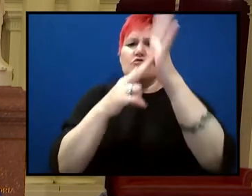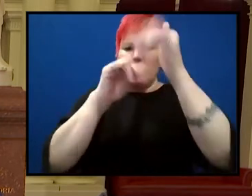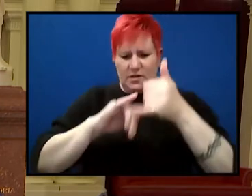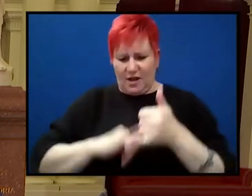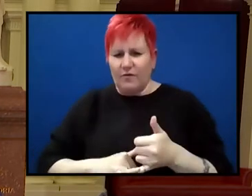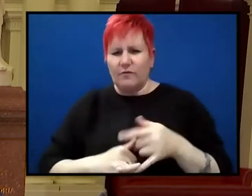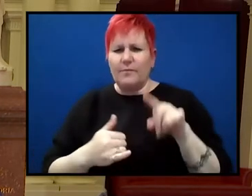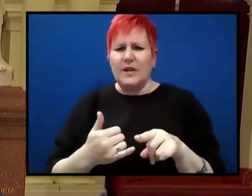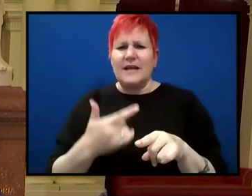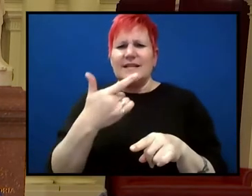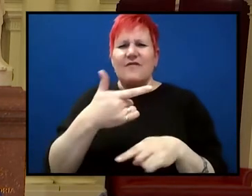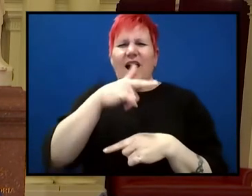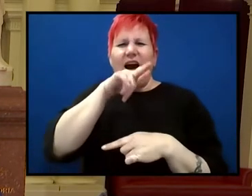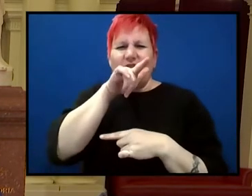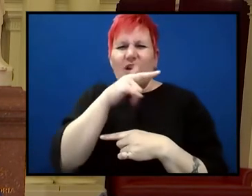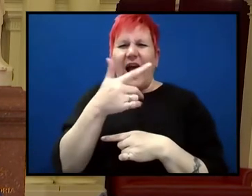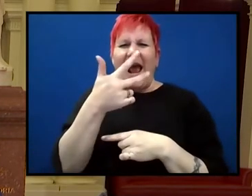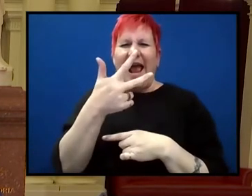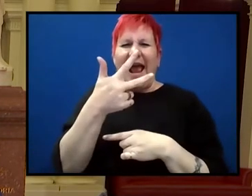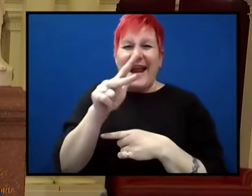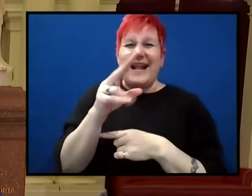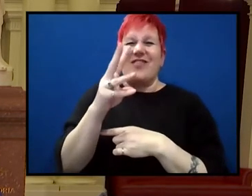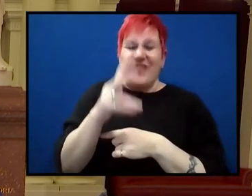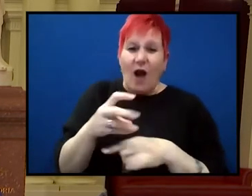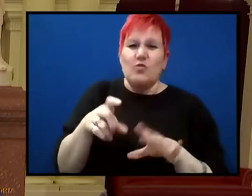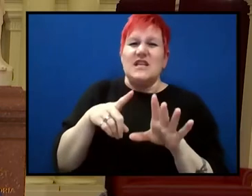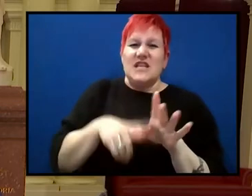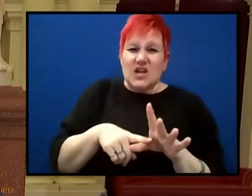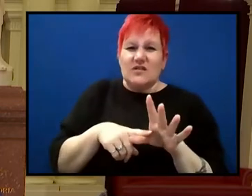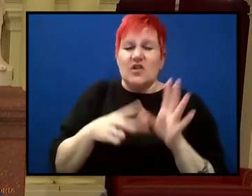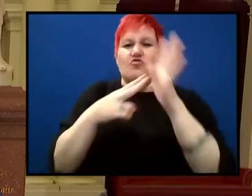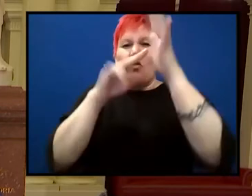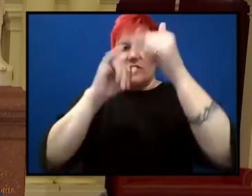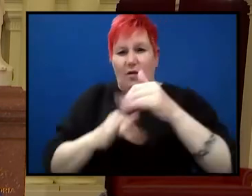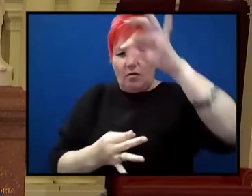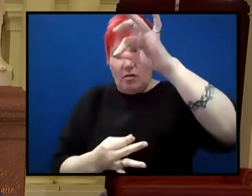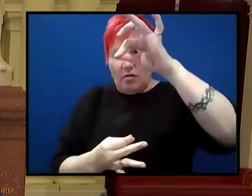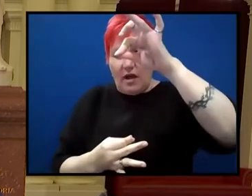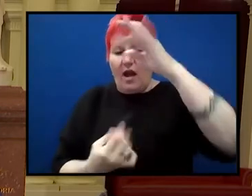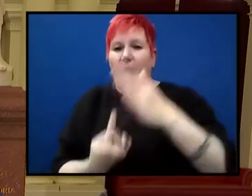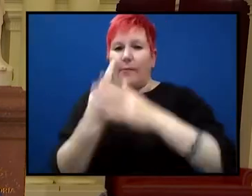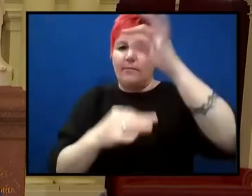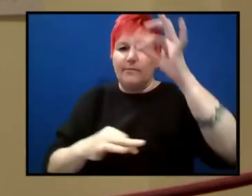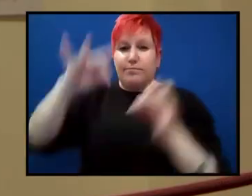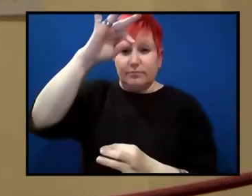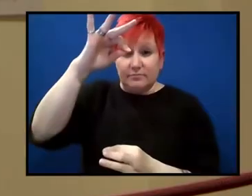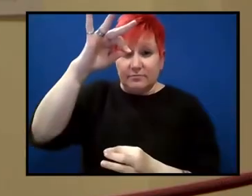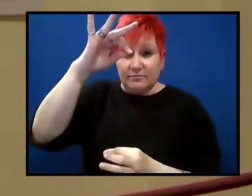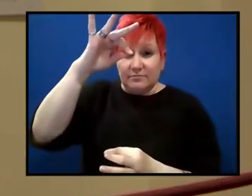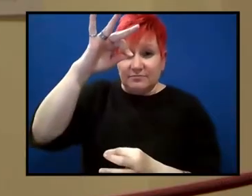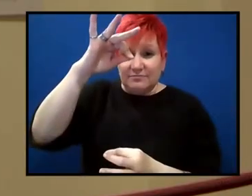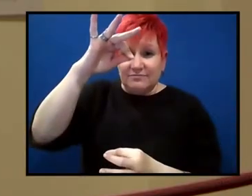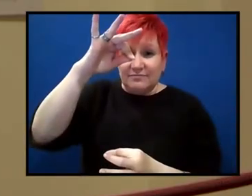And before that it was reversed for a while, but the width of the, the, the, the periods of time for these different polarity,